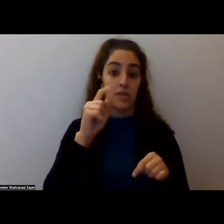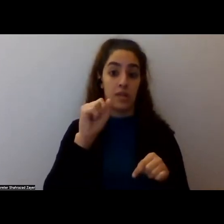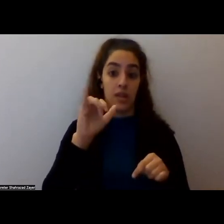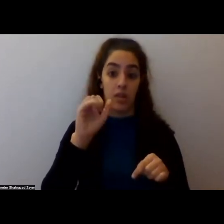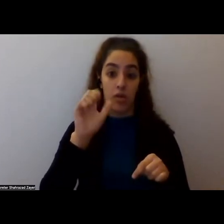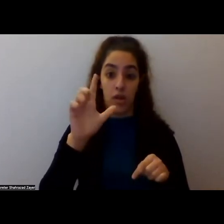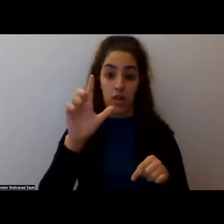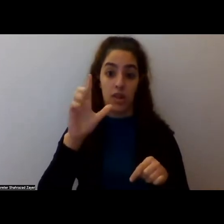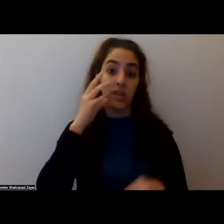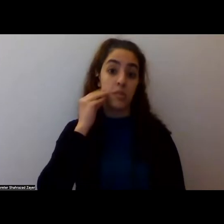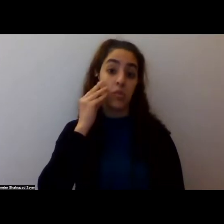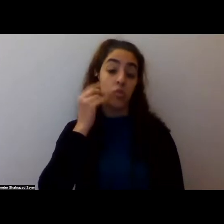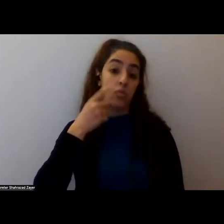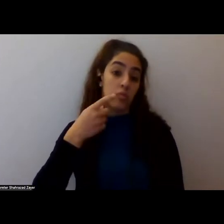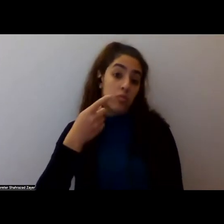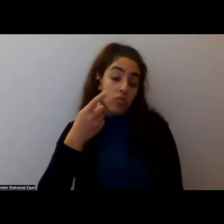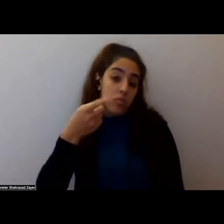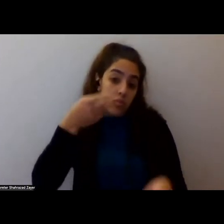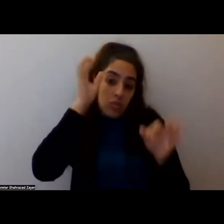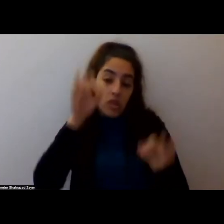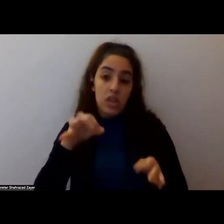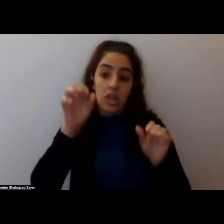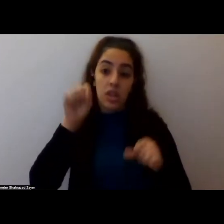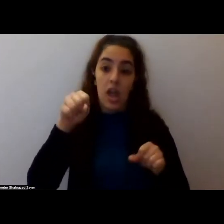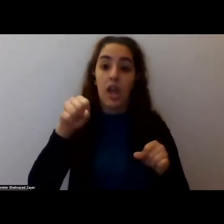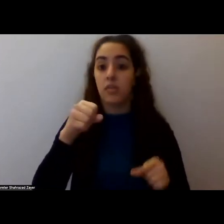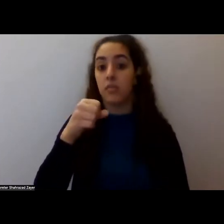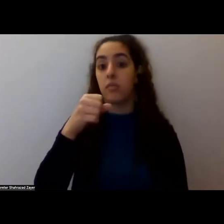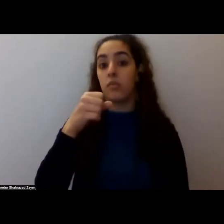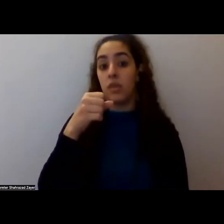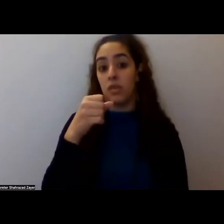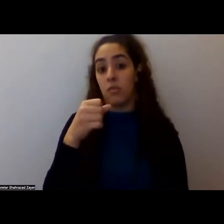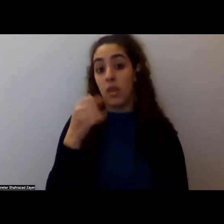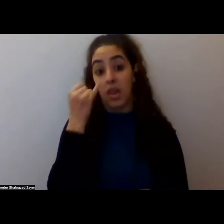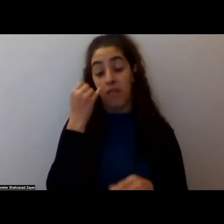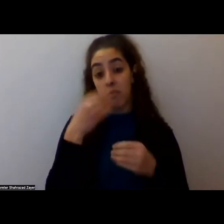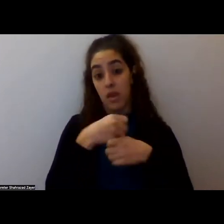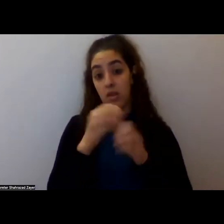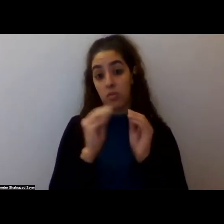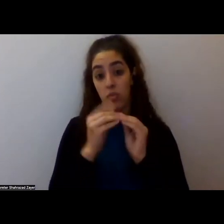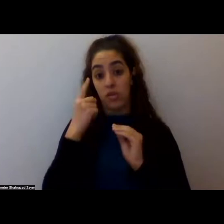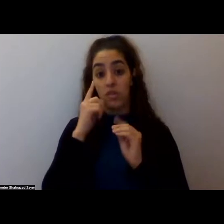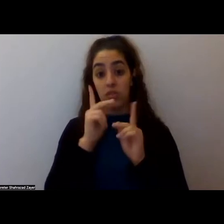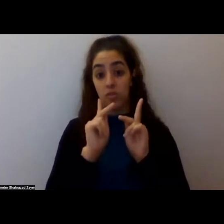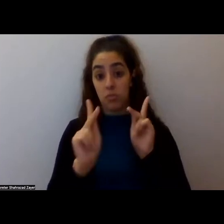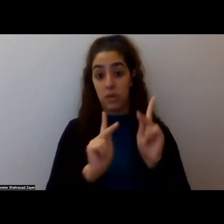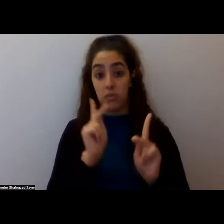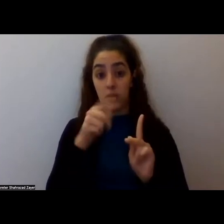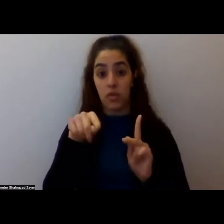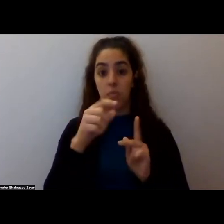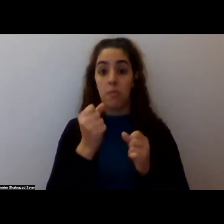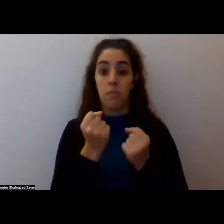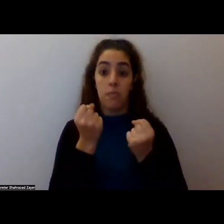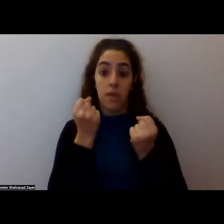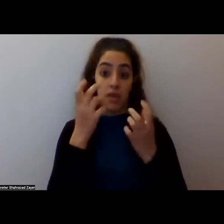if, um, that makes more sense for people in a way, you know, a lot of people have said that they can attain altered states of consciousness